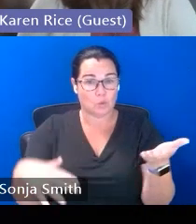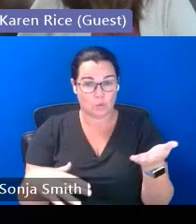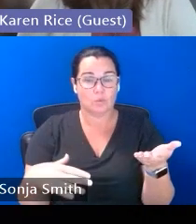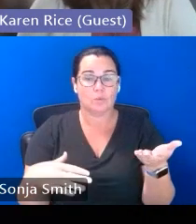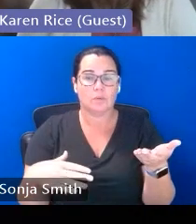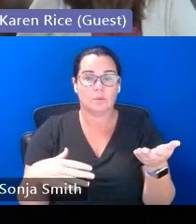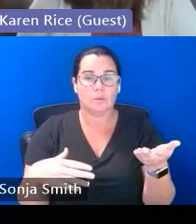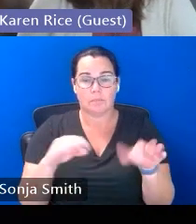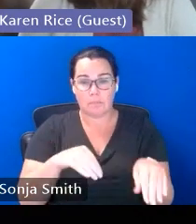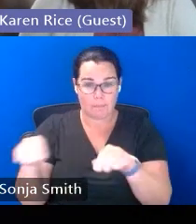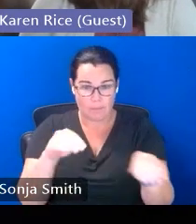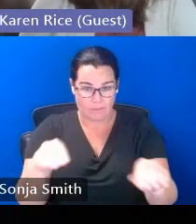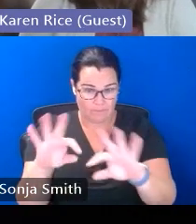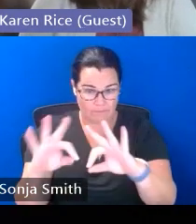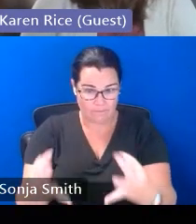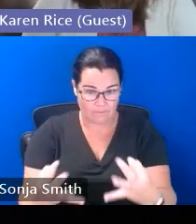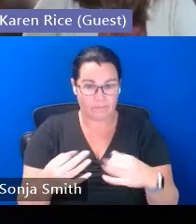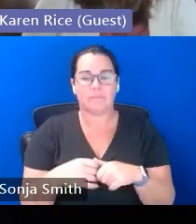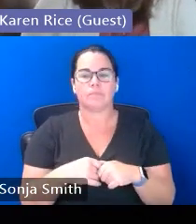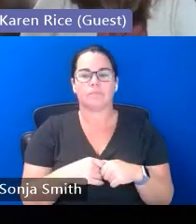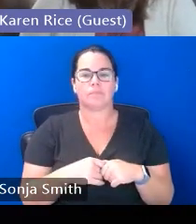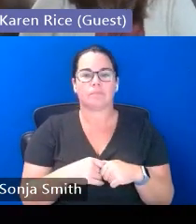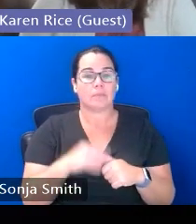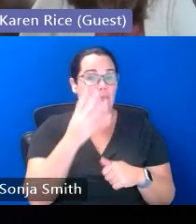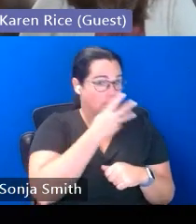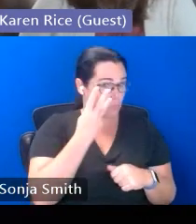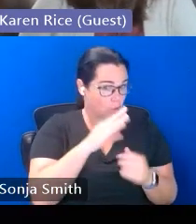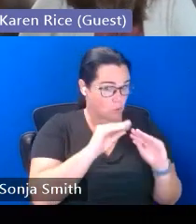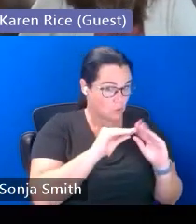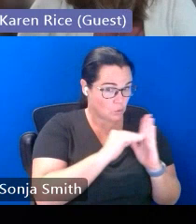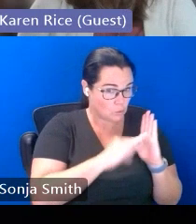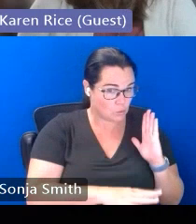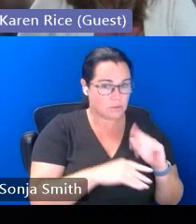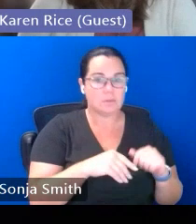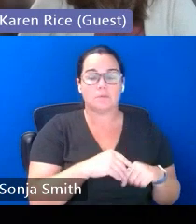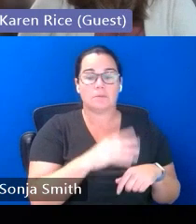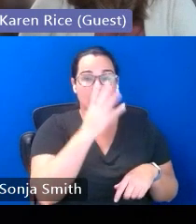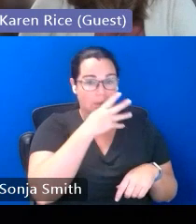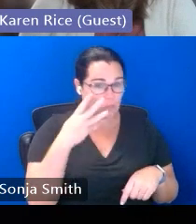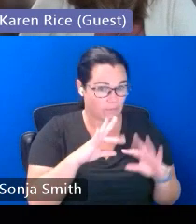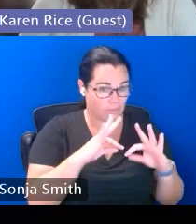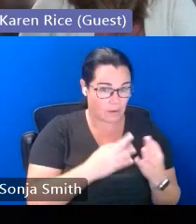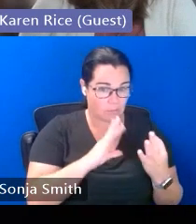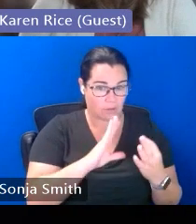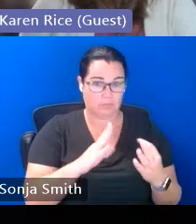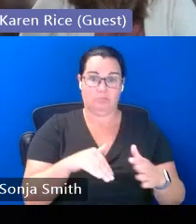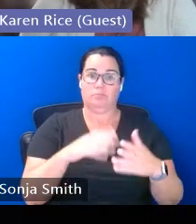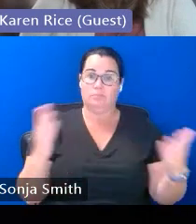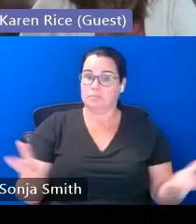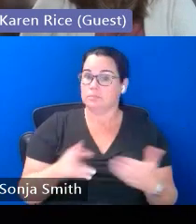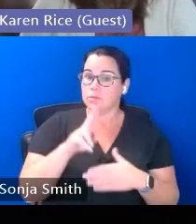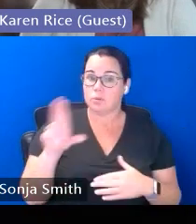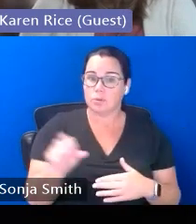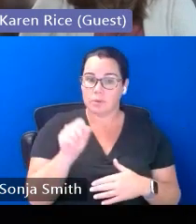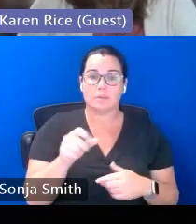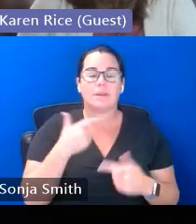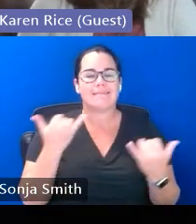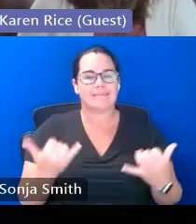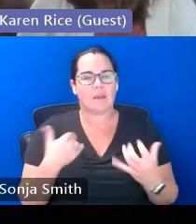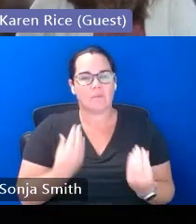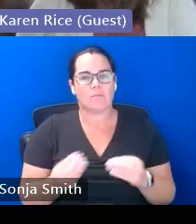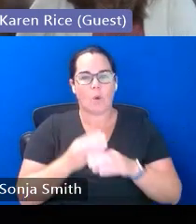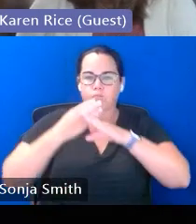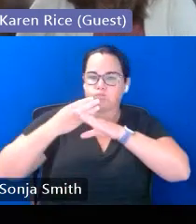families and immigrant students and immigrant families coming to the us that there are even more shared housing situations happening